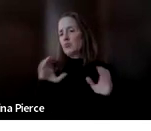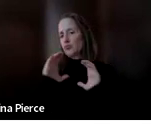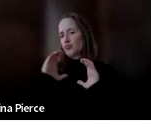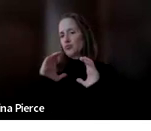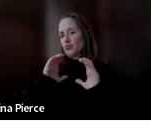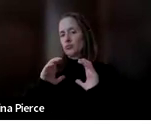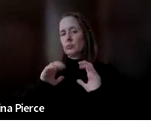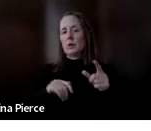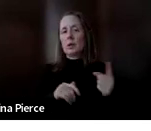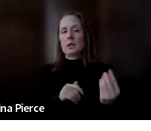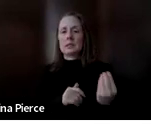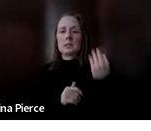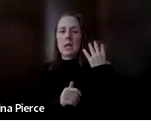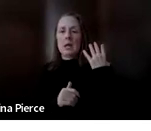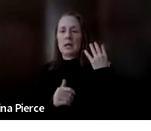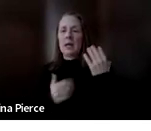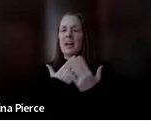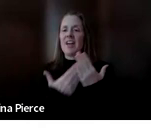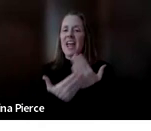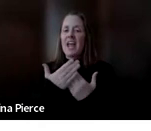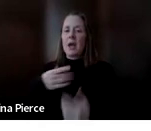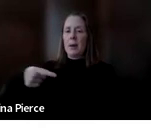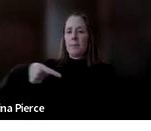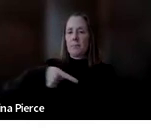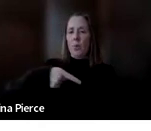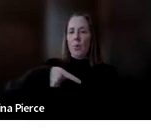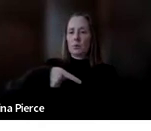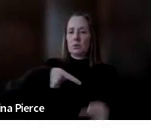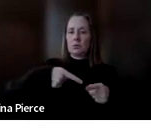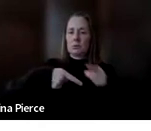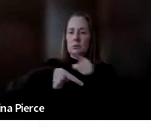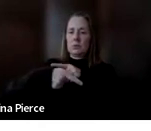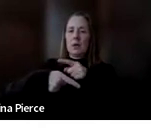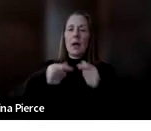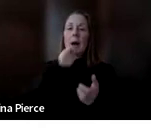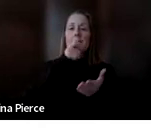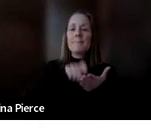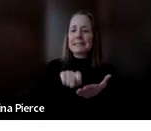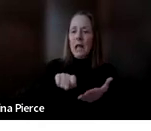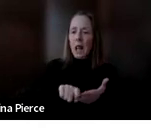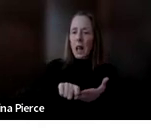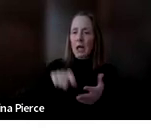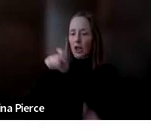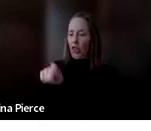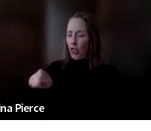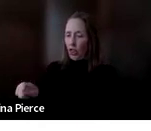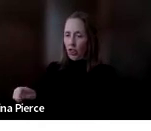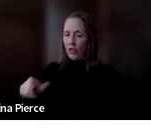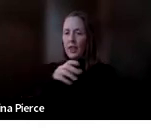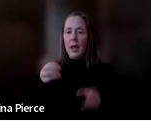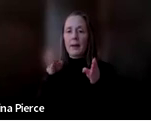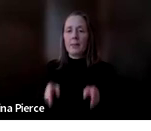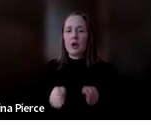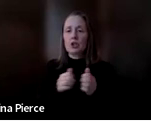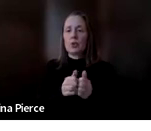on this slide, have a picture of a hand pointing an index finger, a pencil writing a squiggly line and a person with long